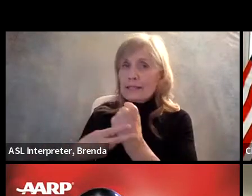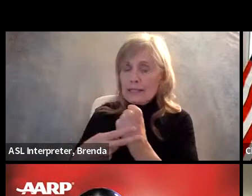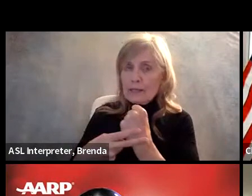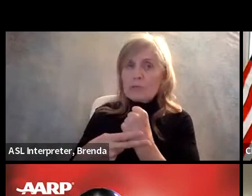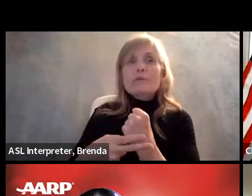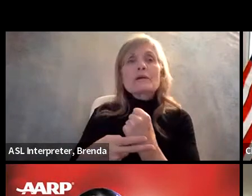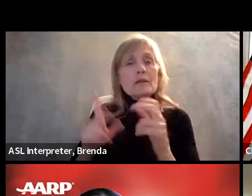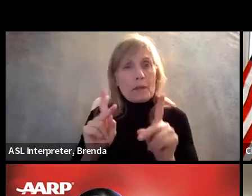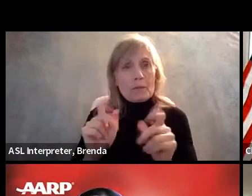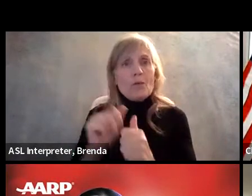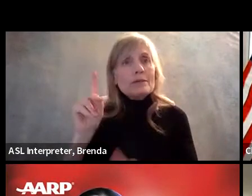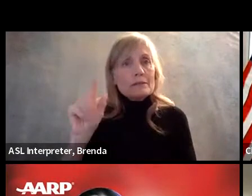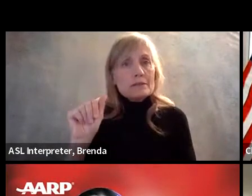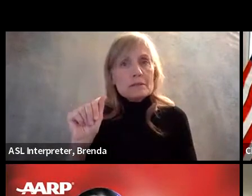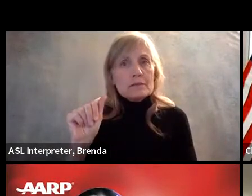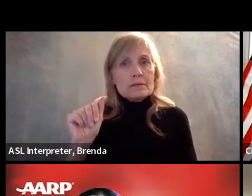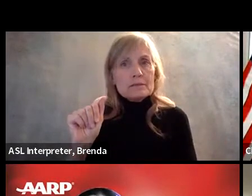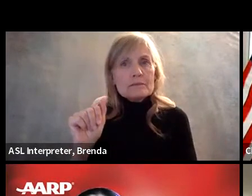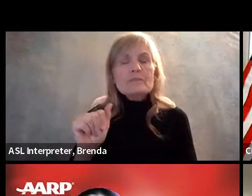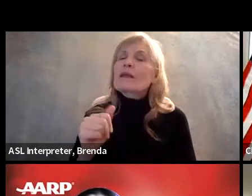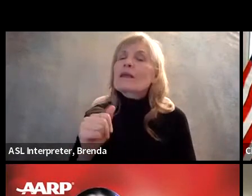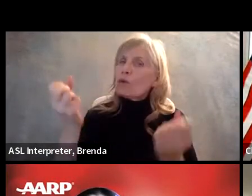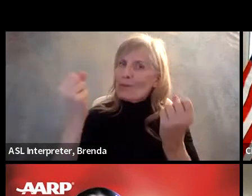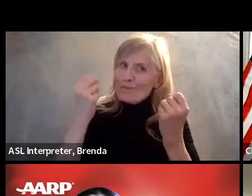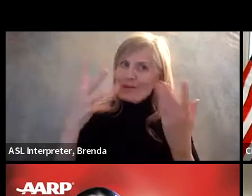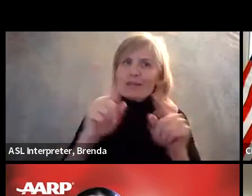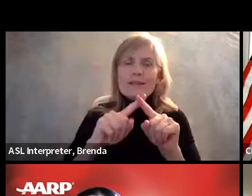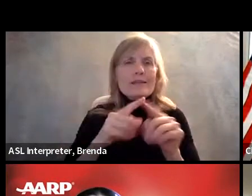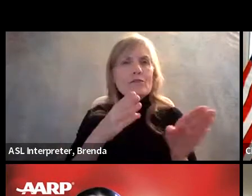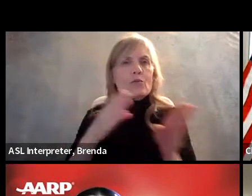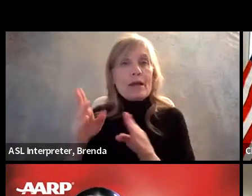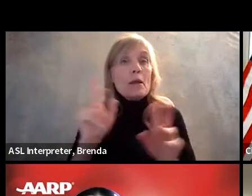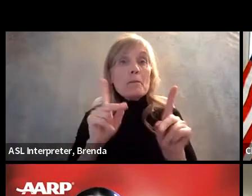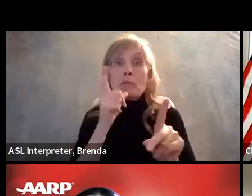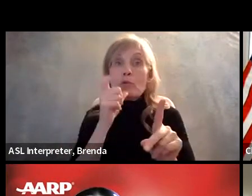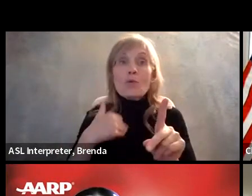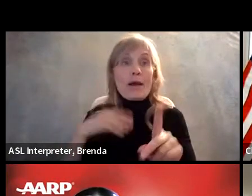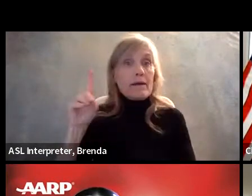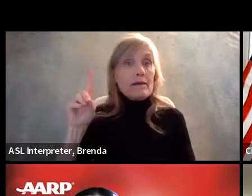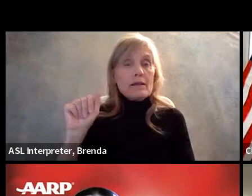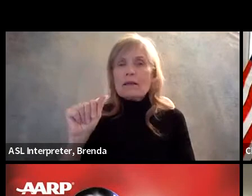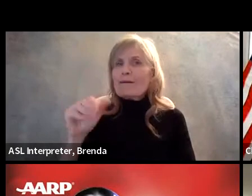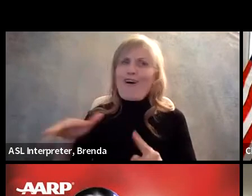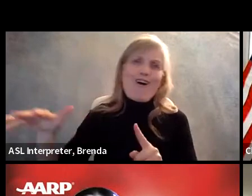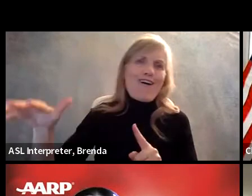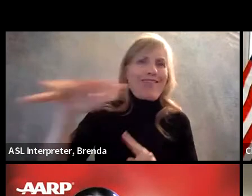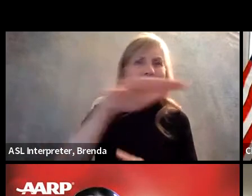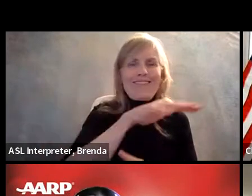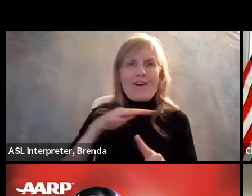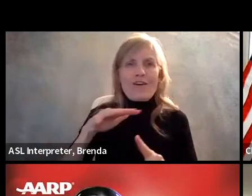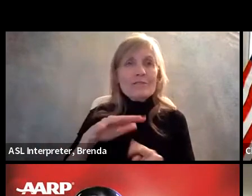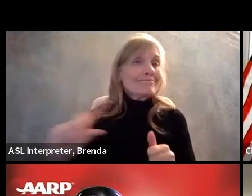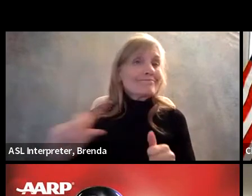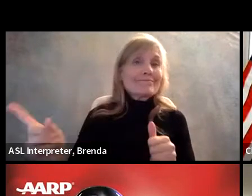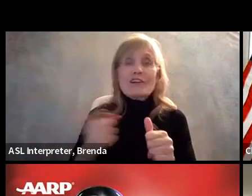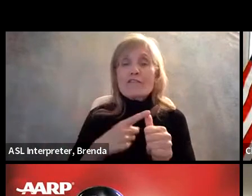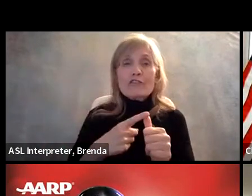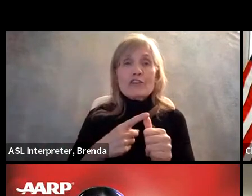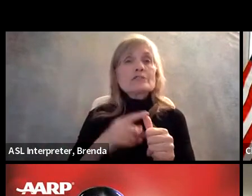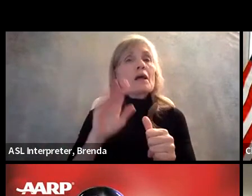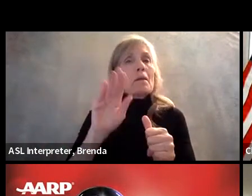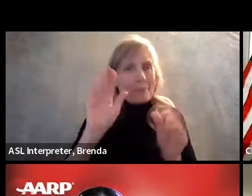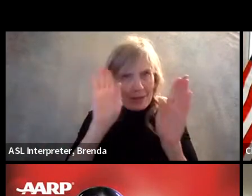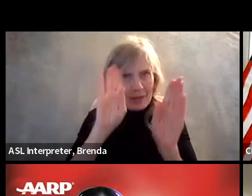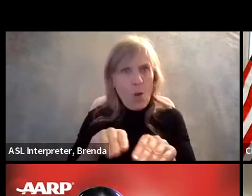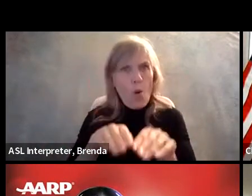people with disabilities are everywhere. Um, so one of the things to really do is to be open about being inclusive. So first